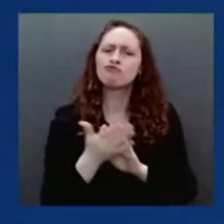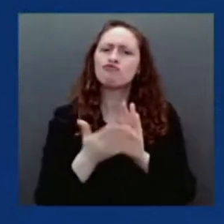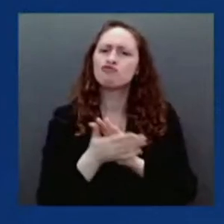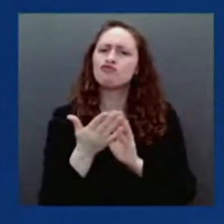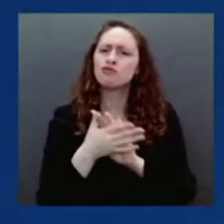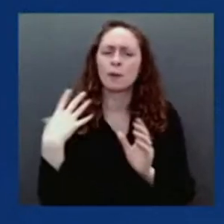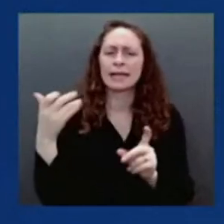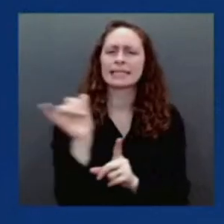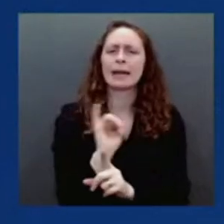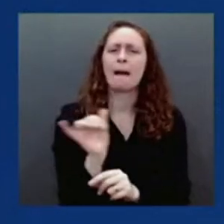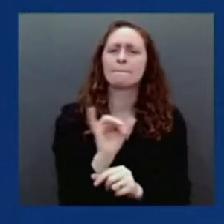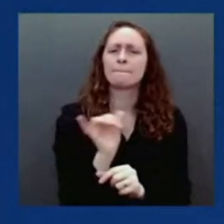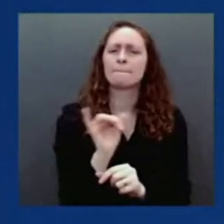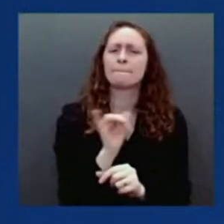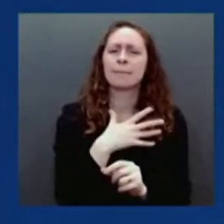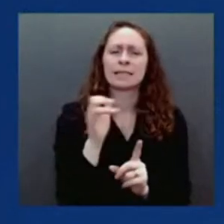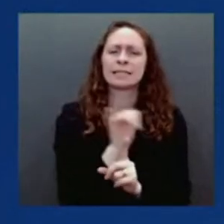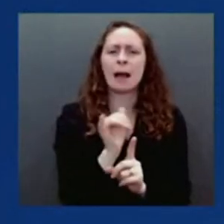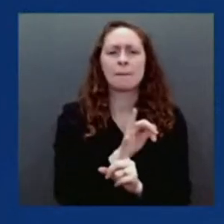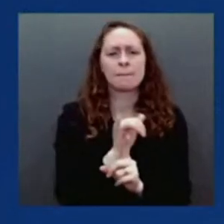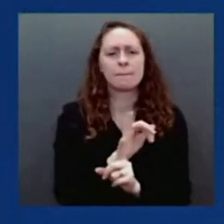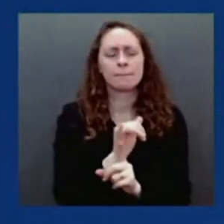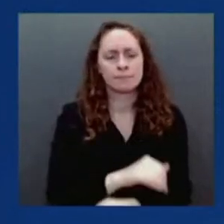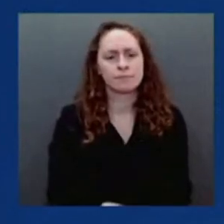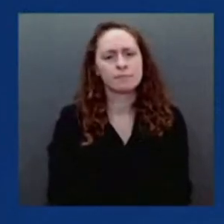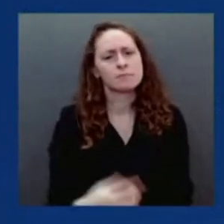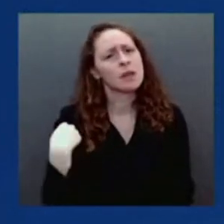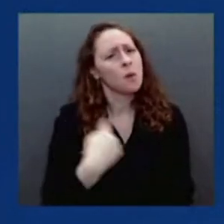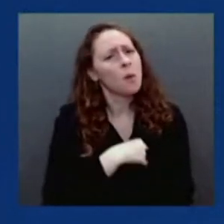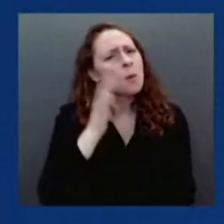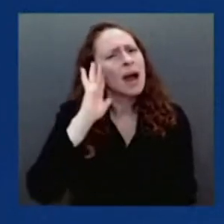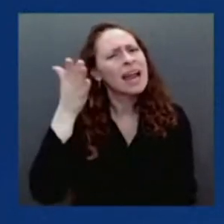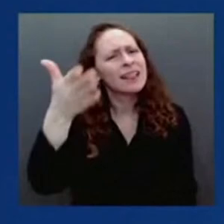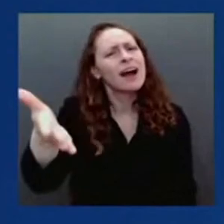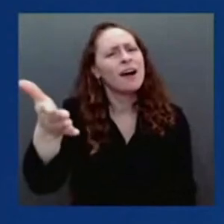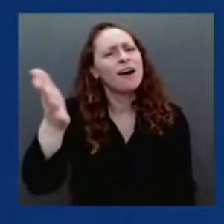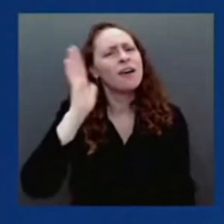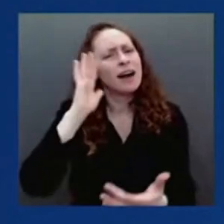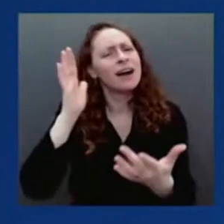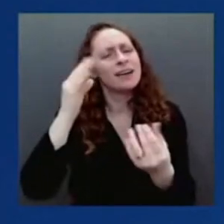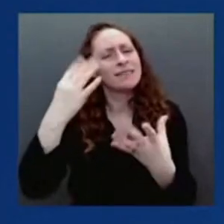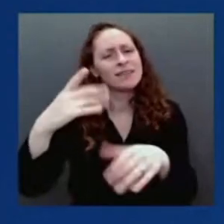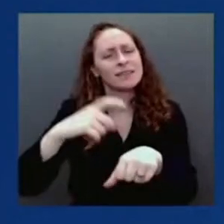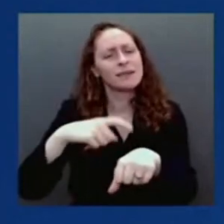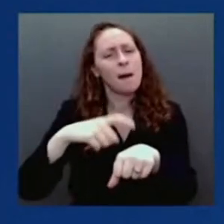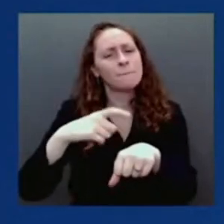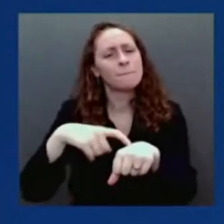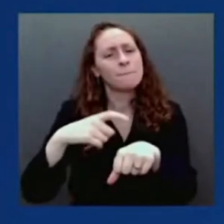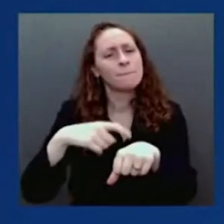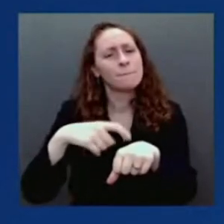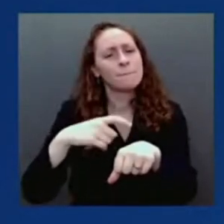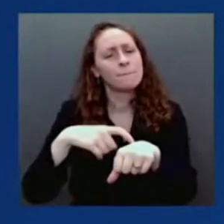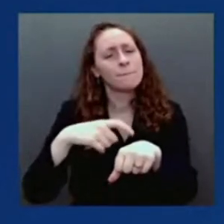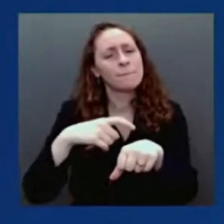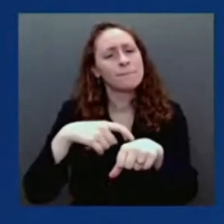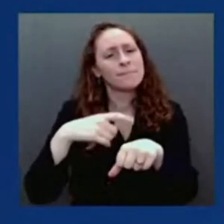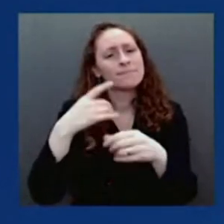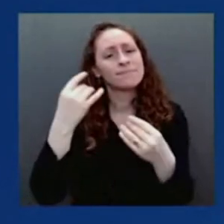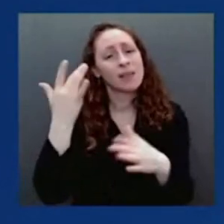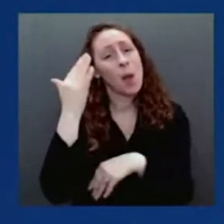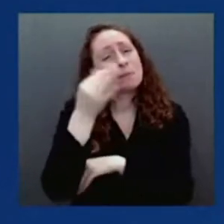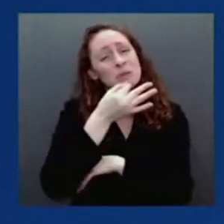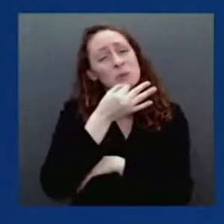sooner rather than later. But as I say that, I say we still will always be prepared for the